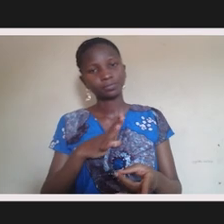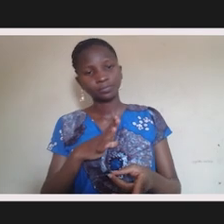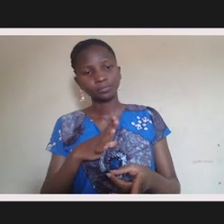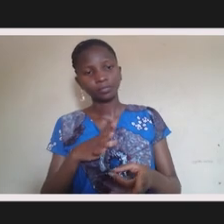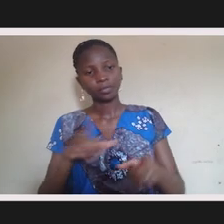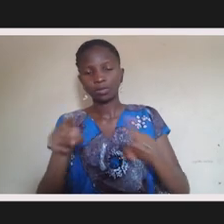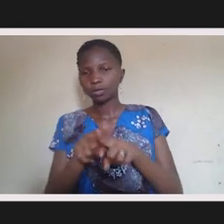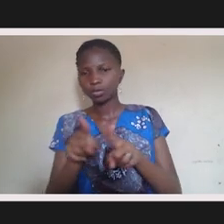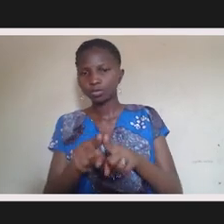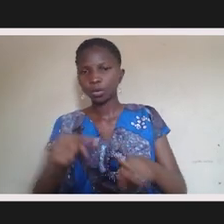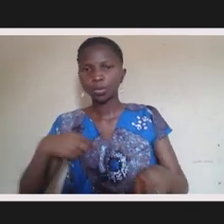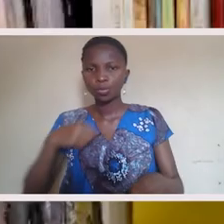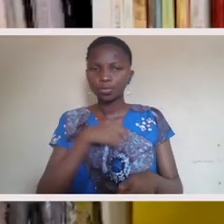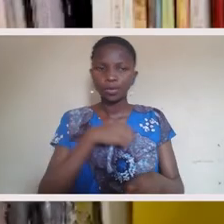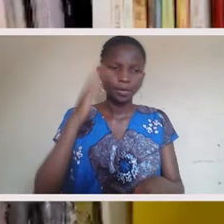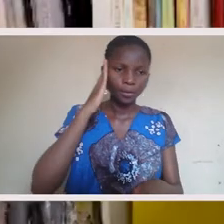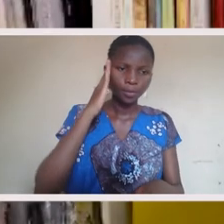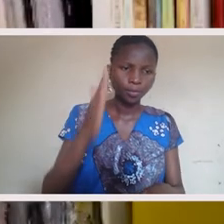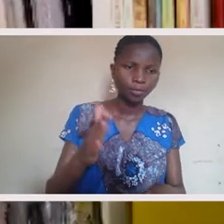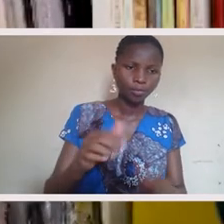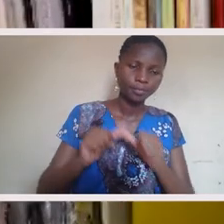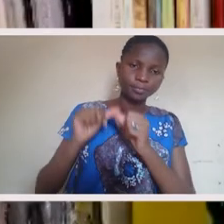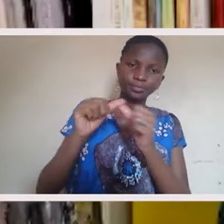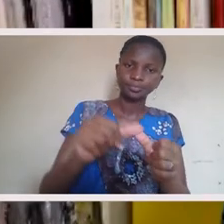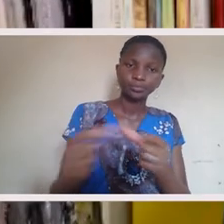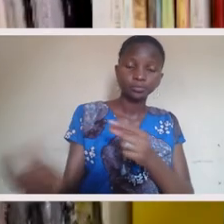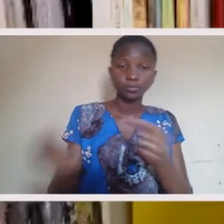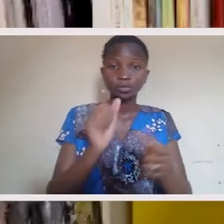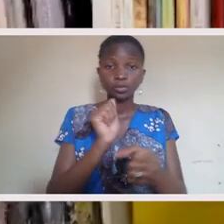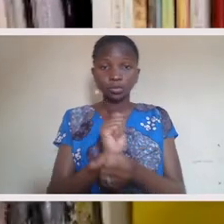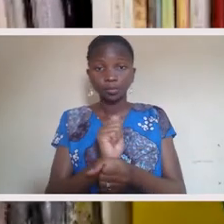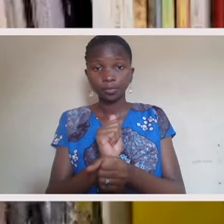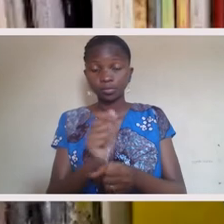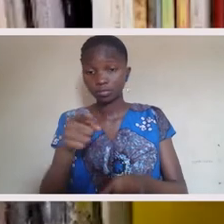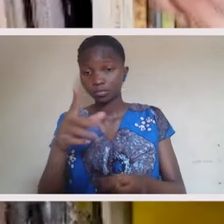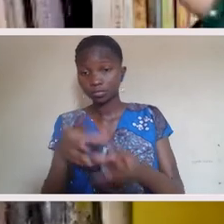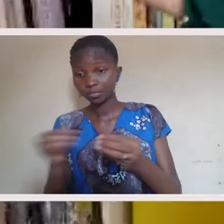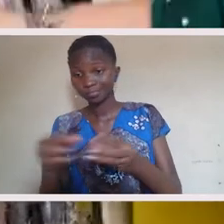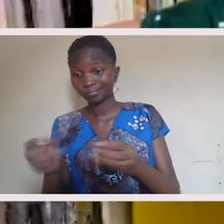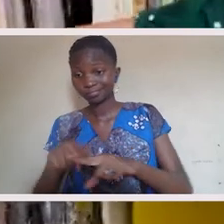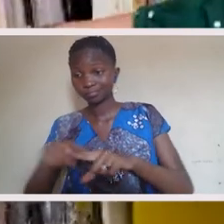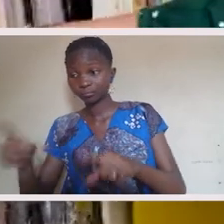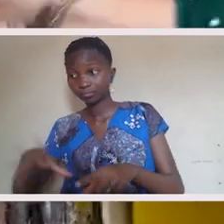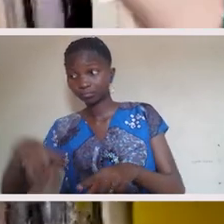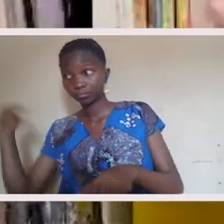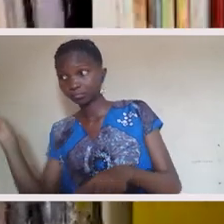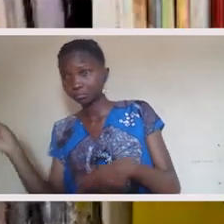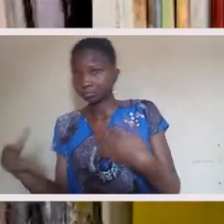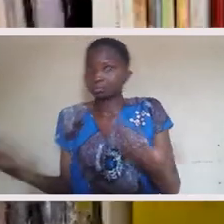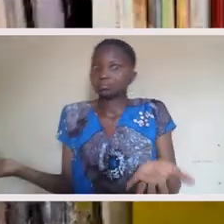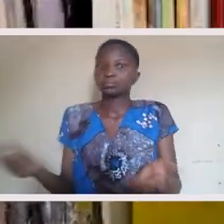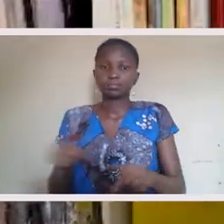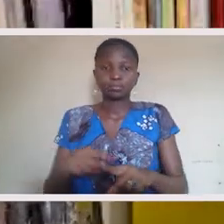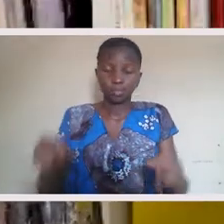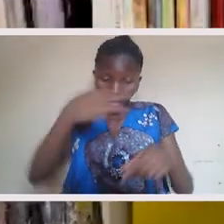And we are still going in this room, we're going to do this work. And you can say what you want to say when you leave. But right now,